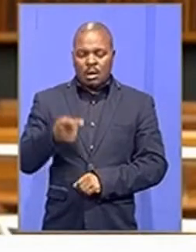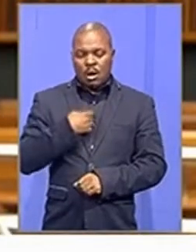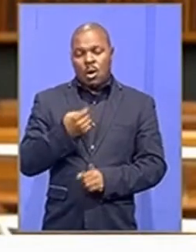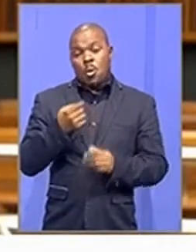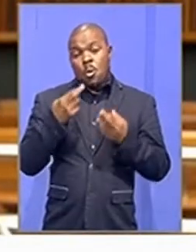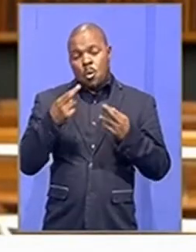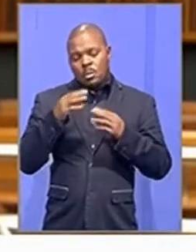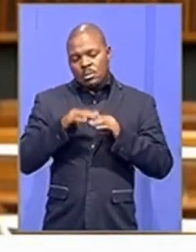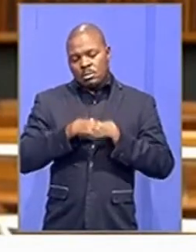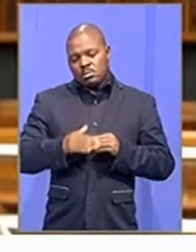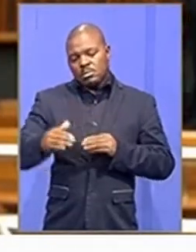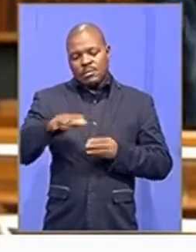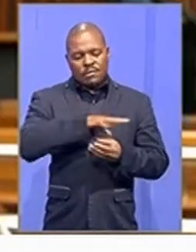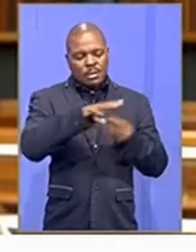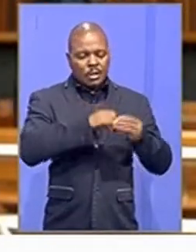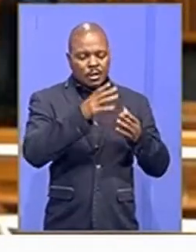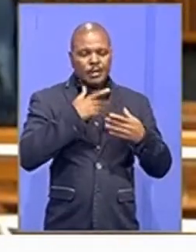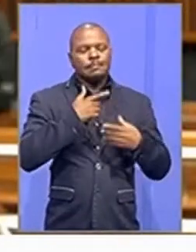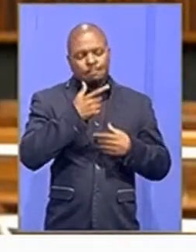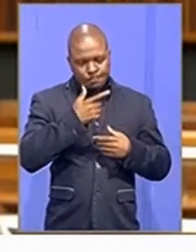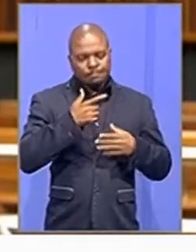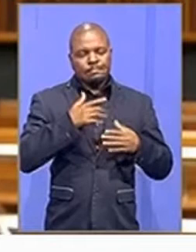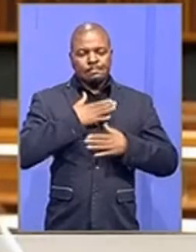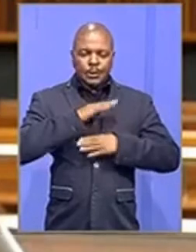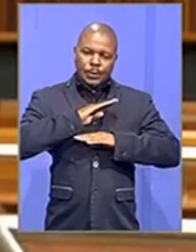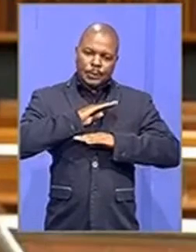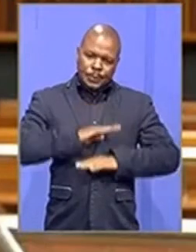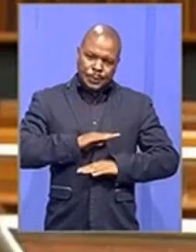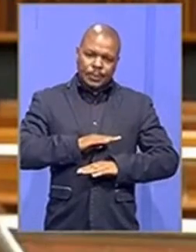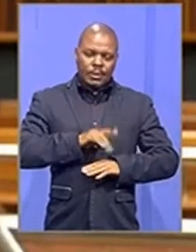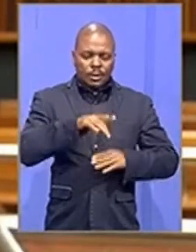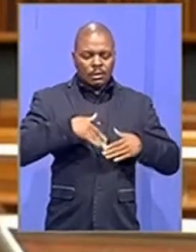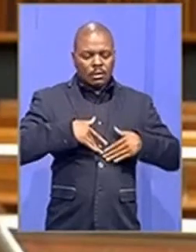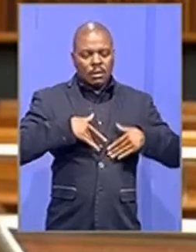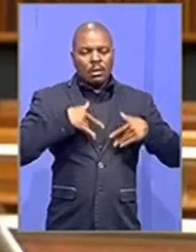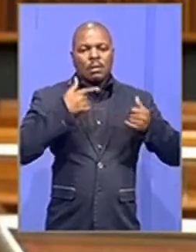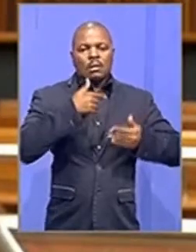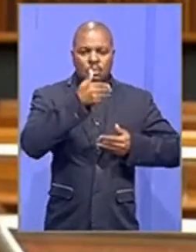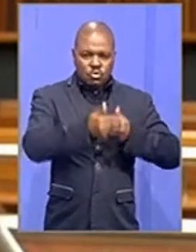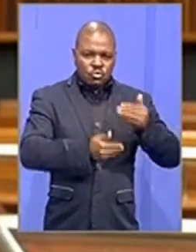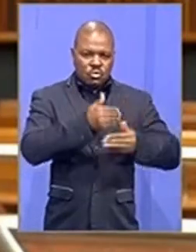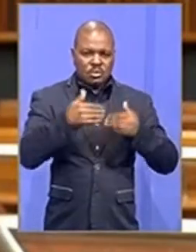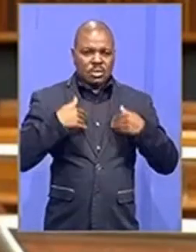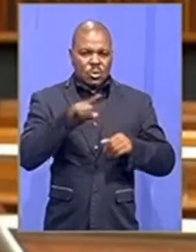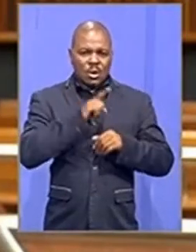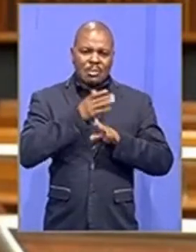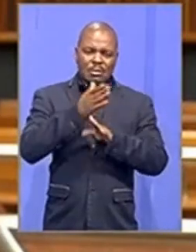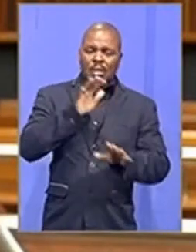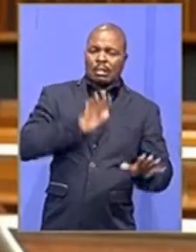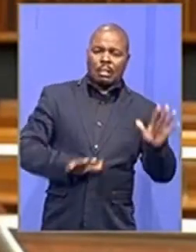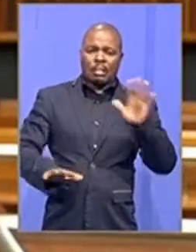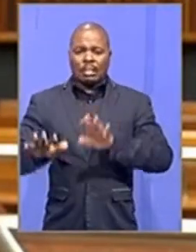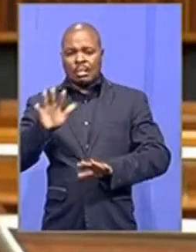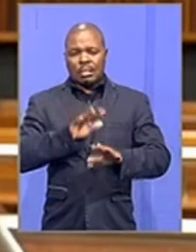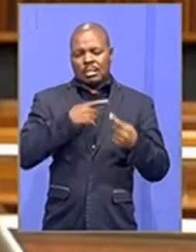for the family and then the healing process can then begin because it was really unsettling for